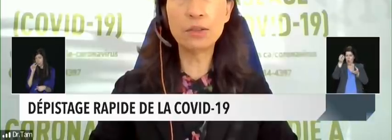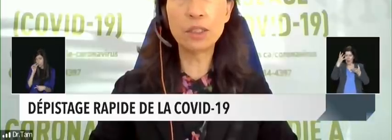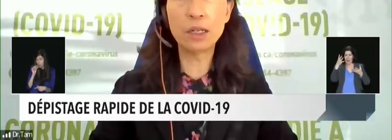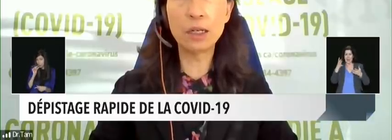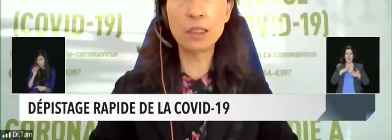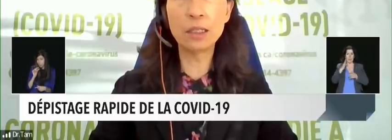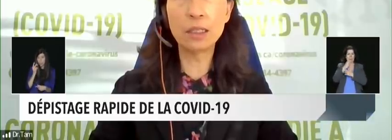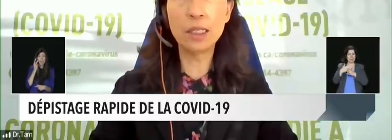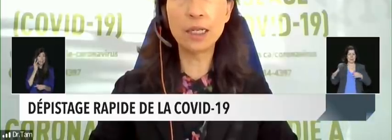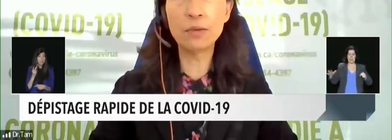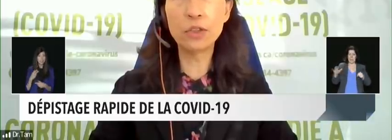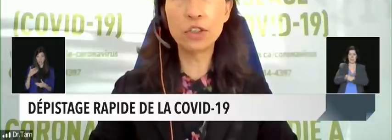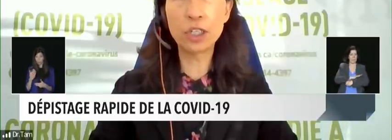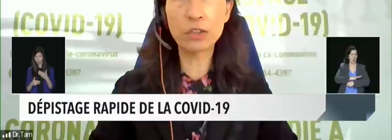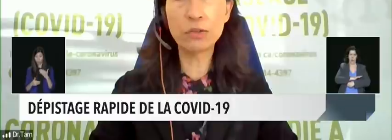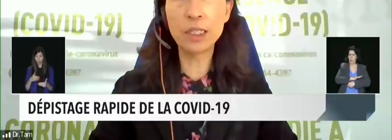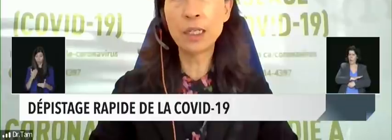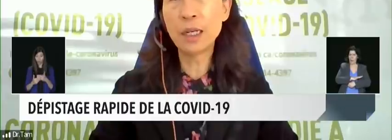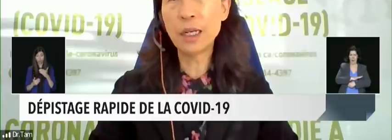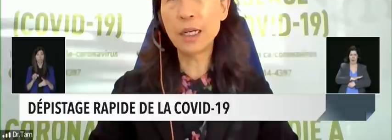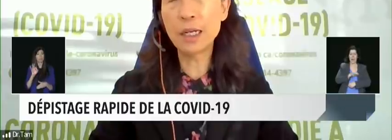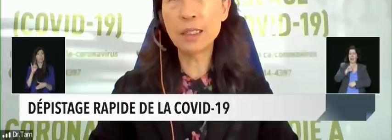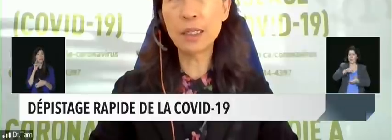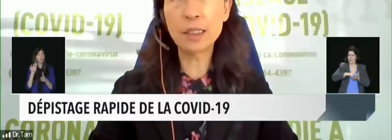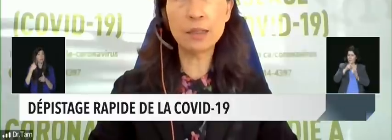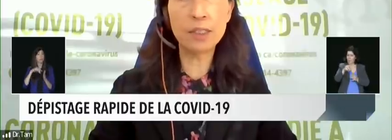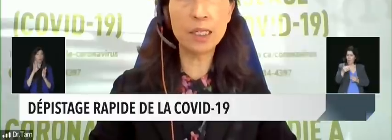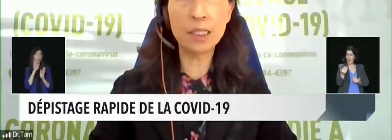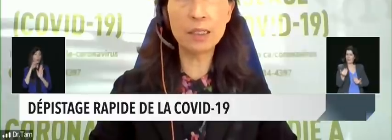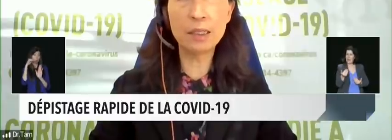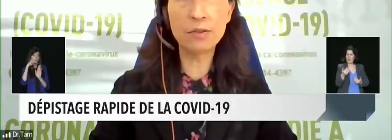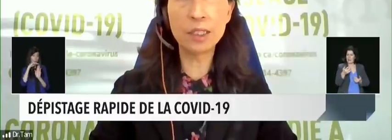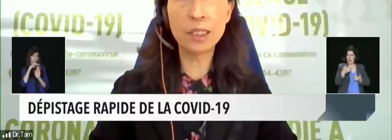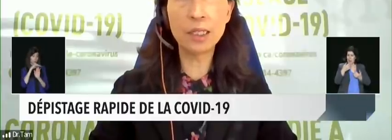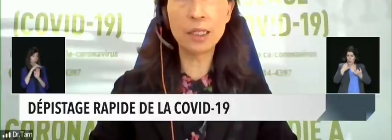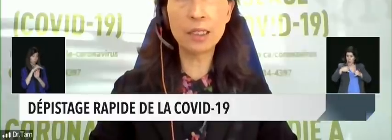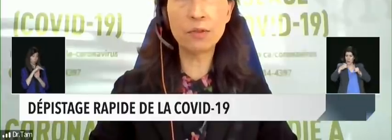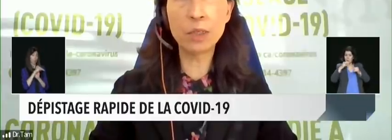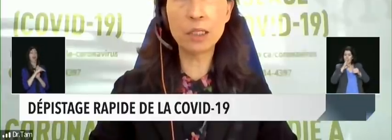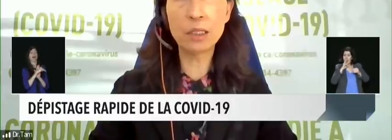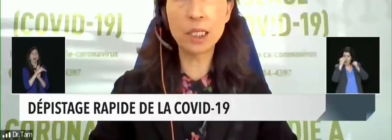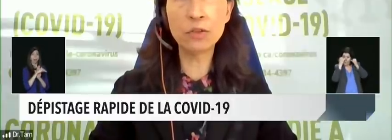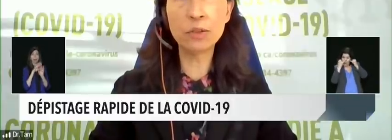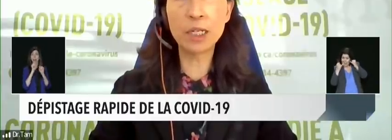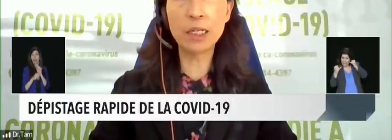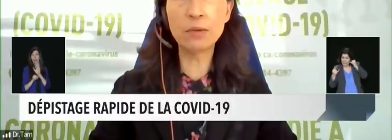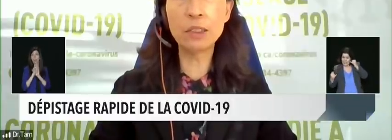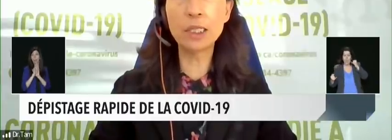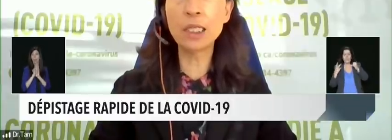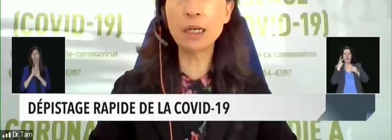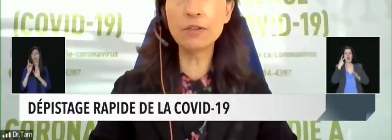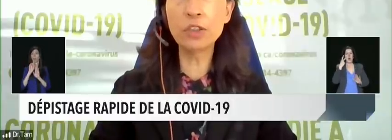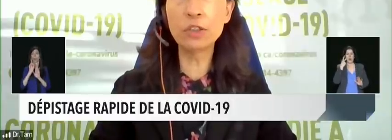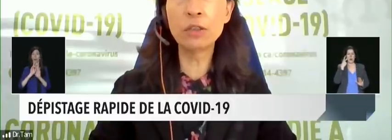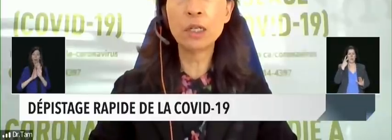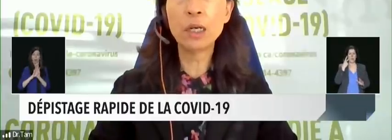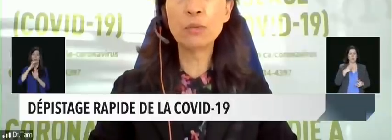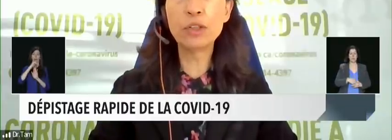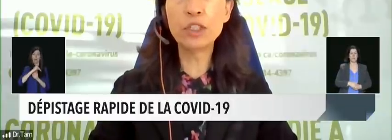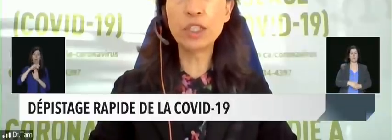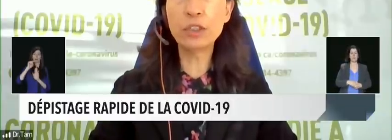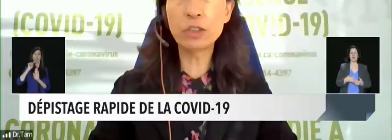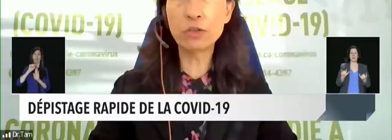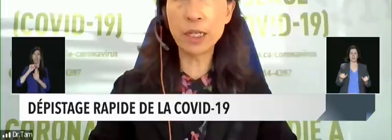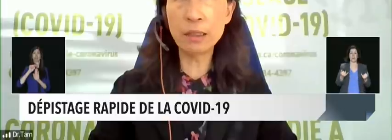continues on the downward trajectory. And as I've said, it's different in different parts of the country. But I think we're doing enough to